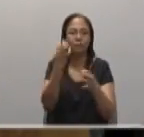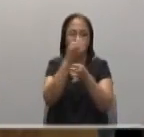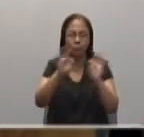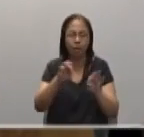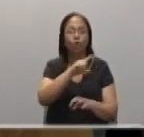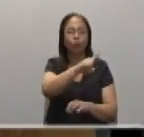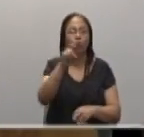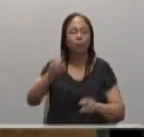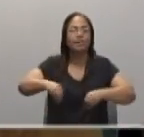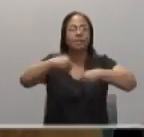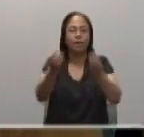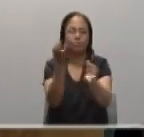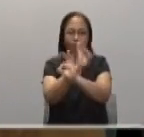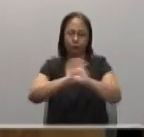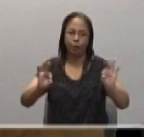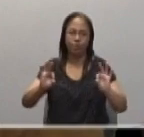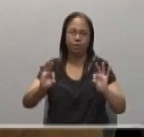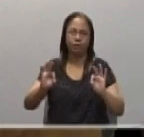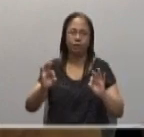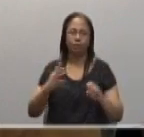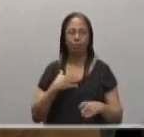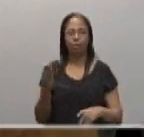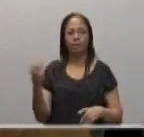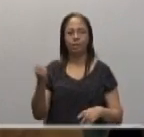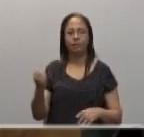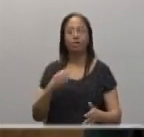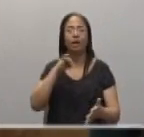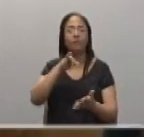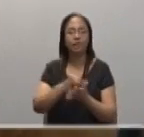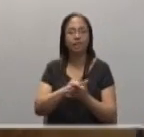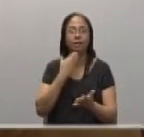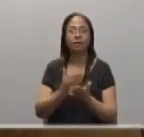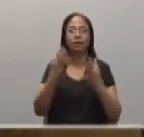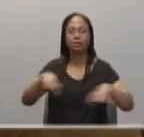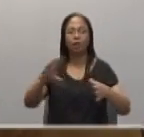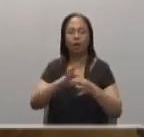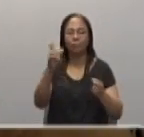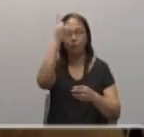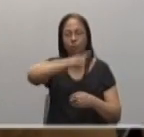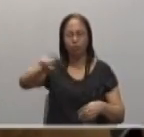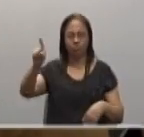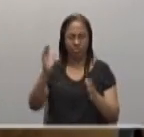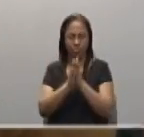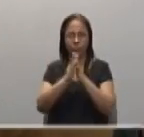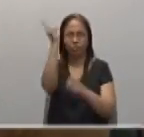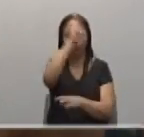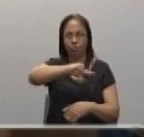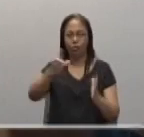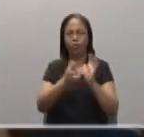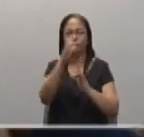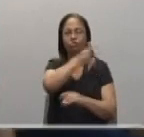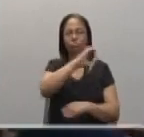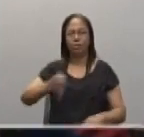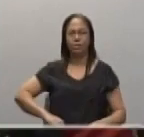give without charge. My brothers and sisters, this is the gospel of the Lord. Praise to you, Lord Jesus